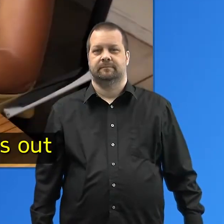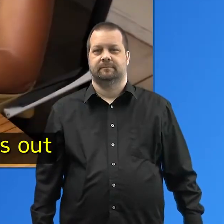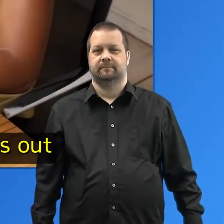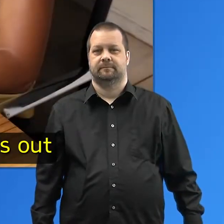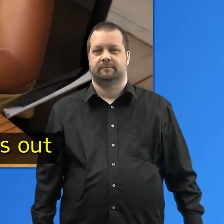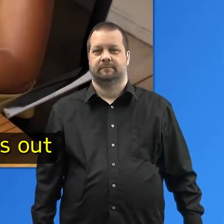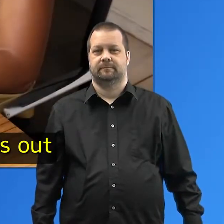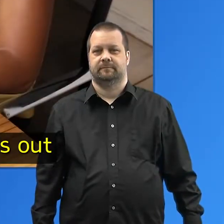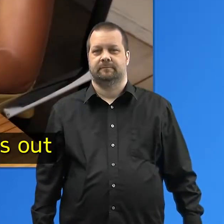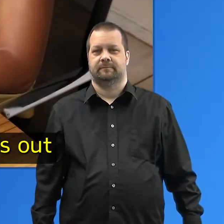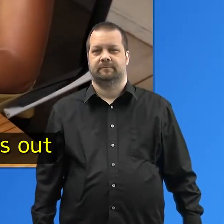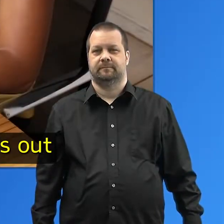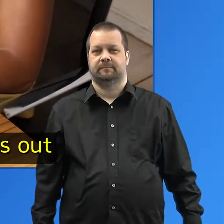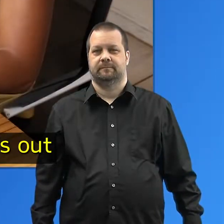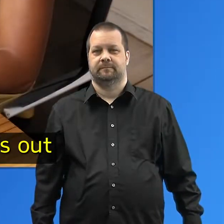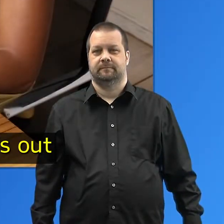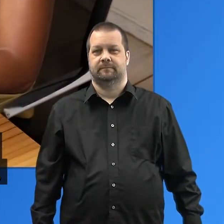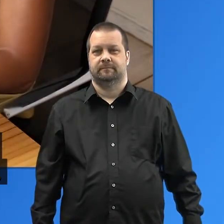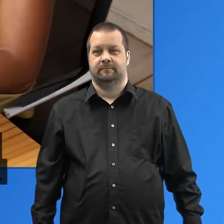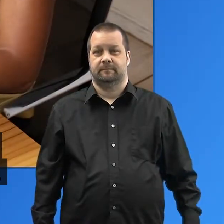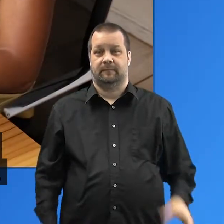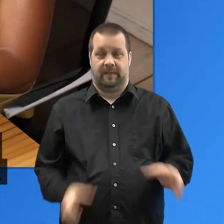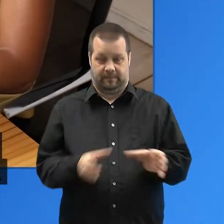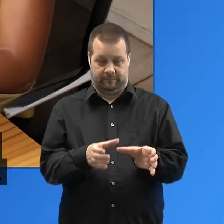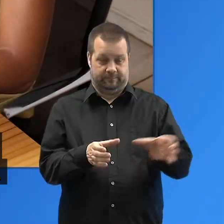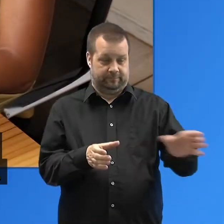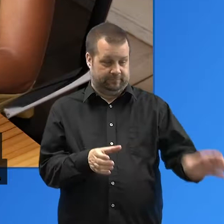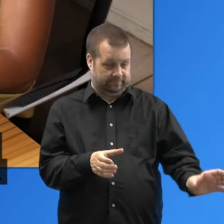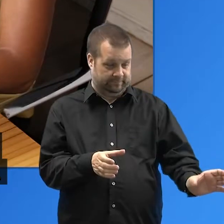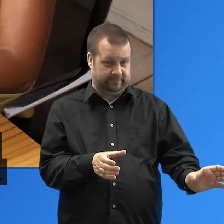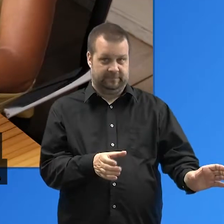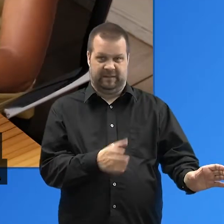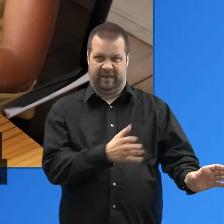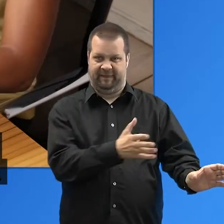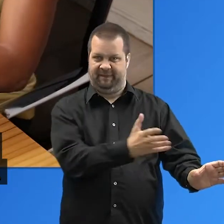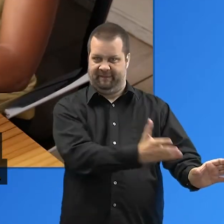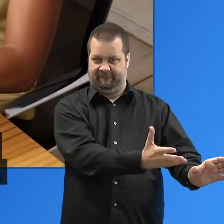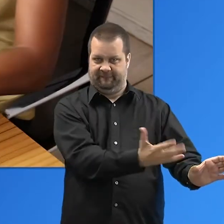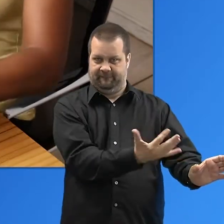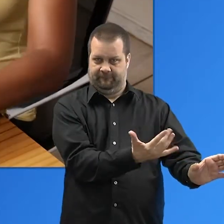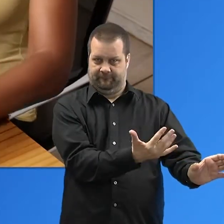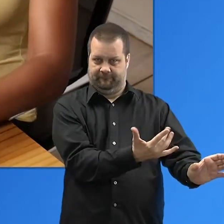Now that your Echo is out of the straps, let's set it aside for the moment.